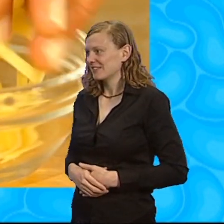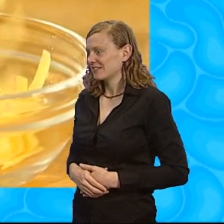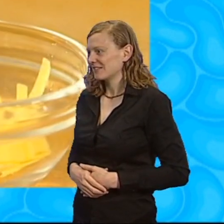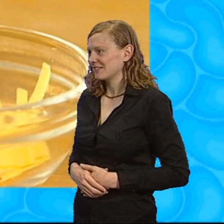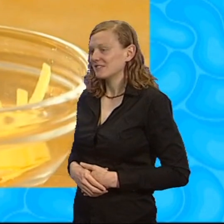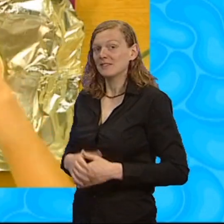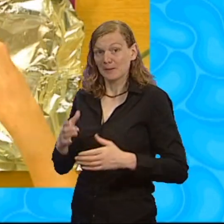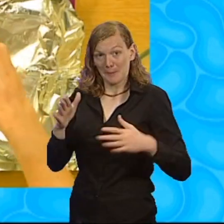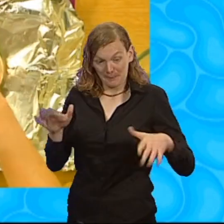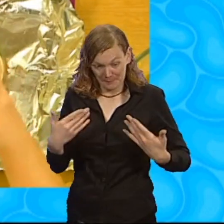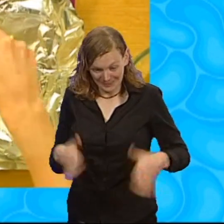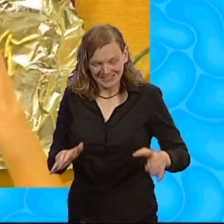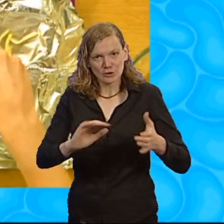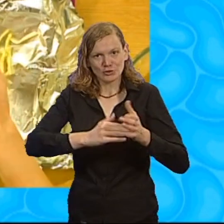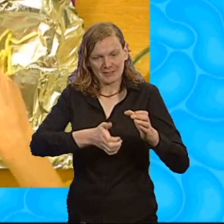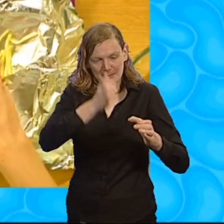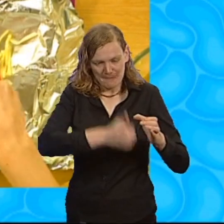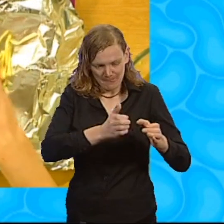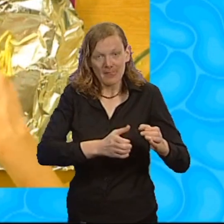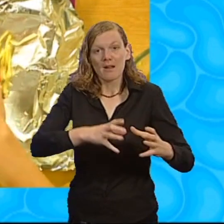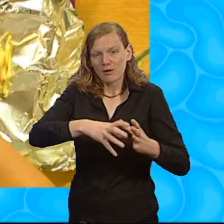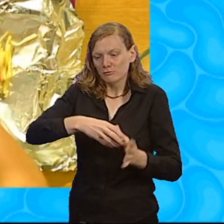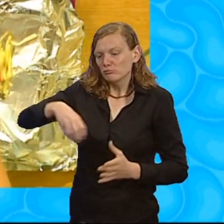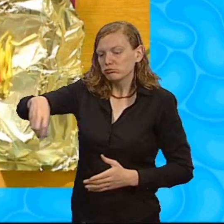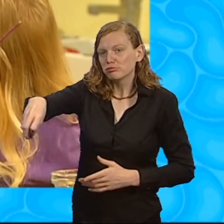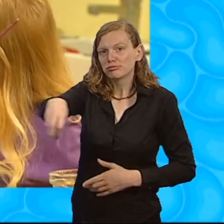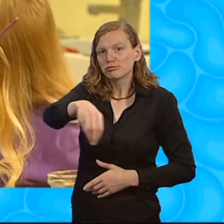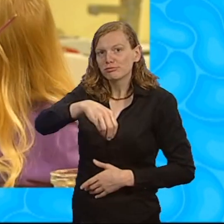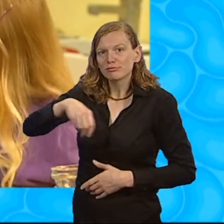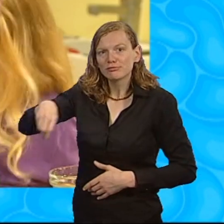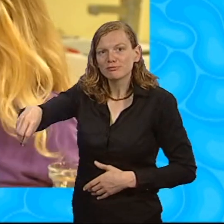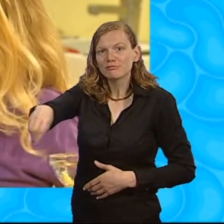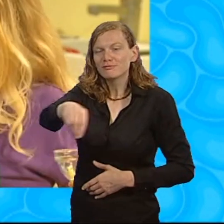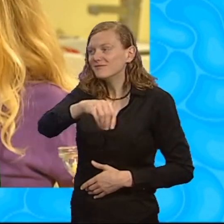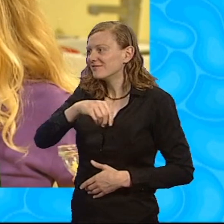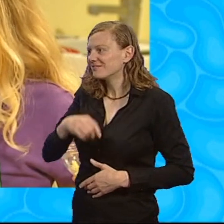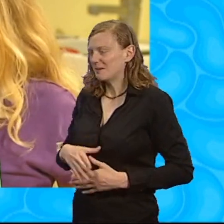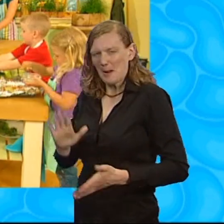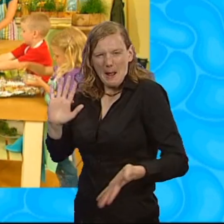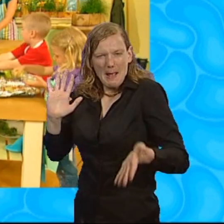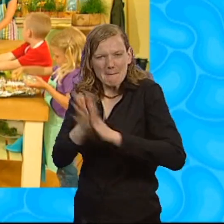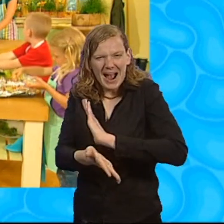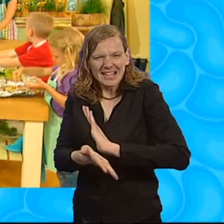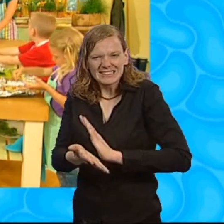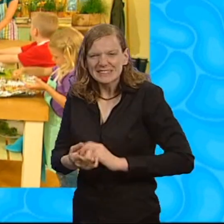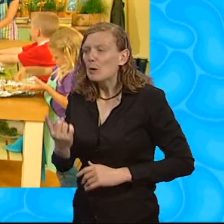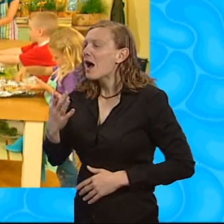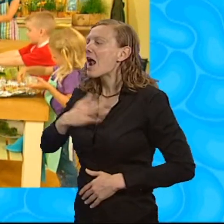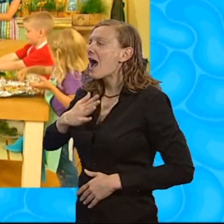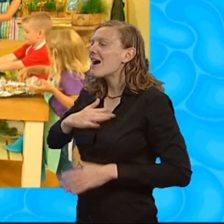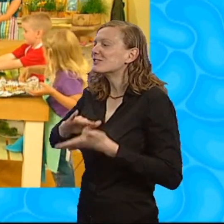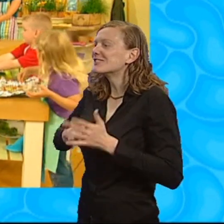And we're going to make it really messy and scatter it all over. Who likes cheese? Yay!